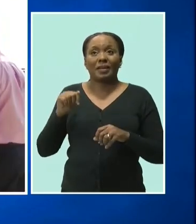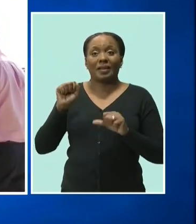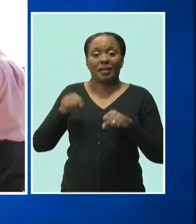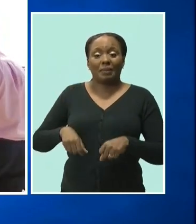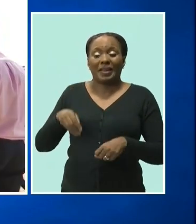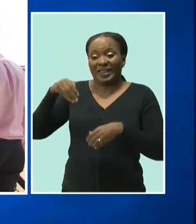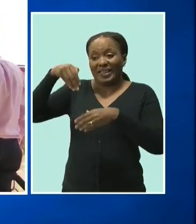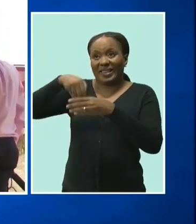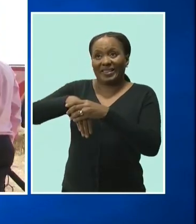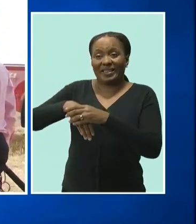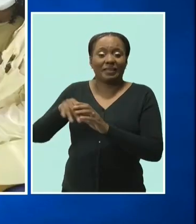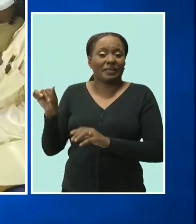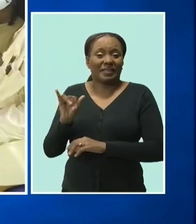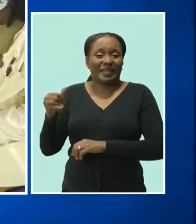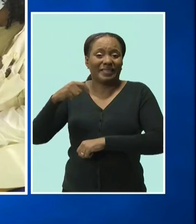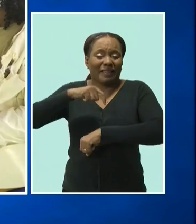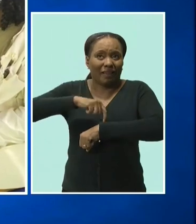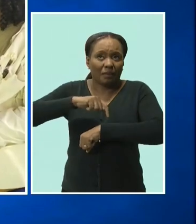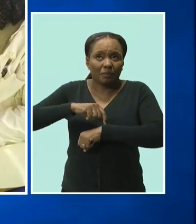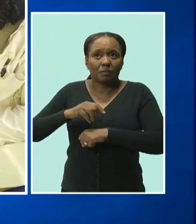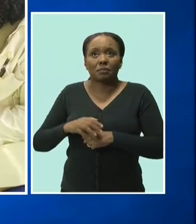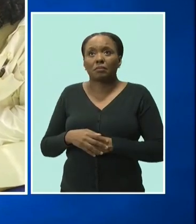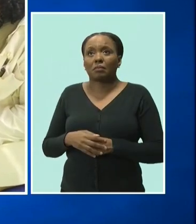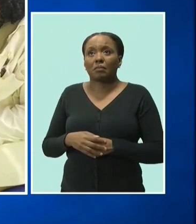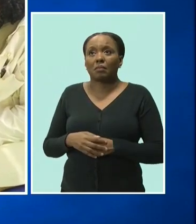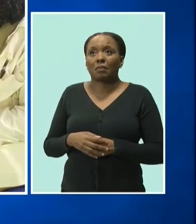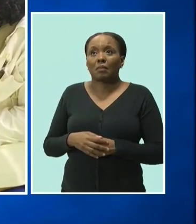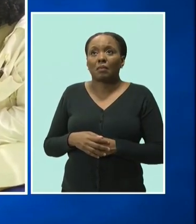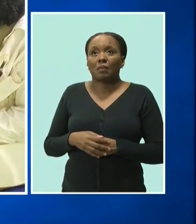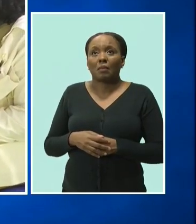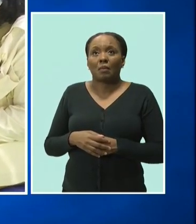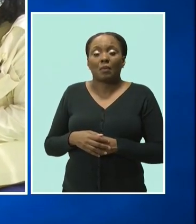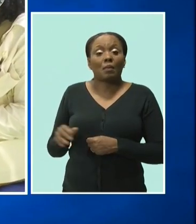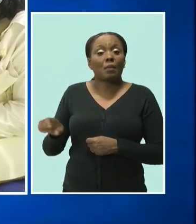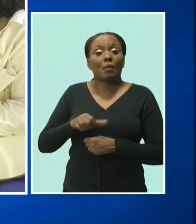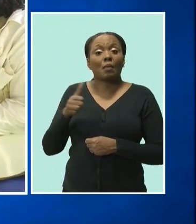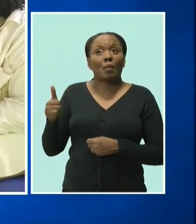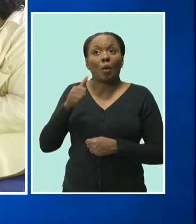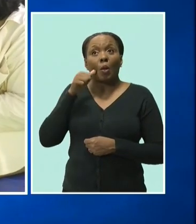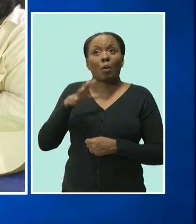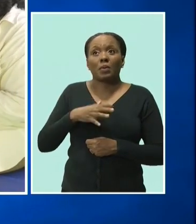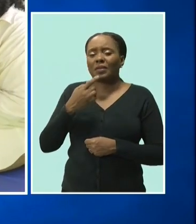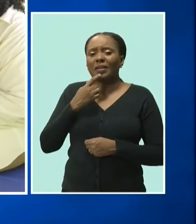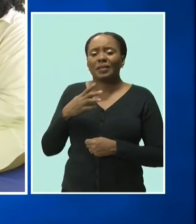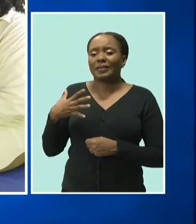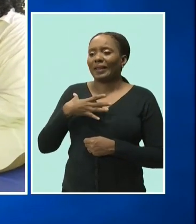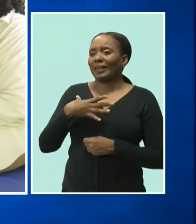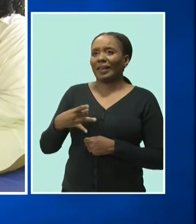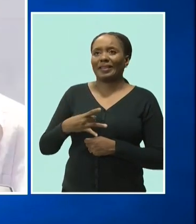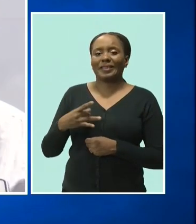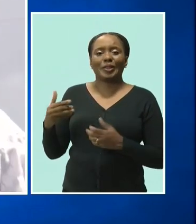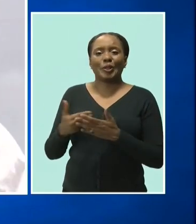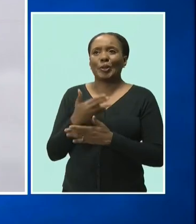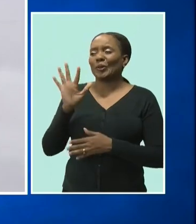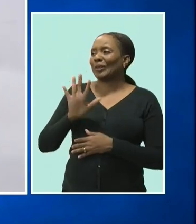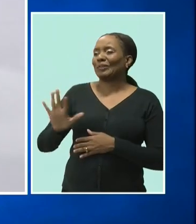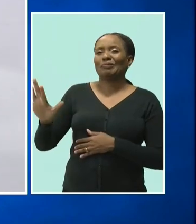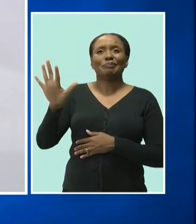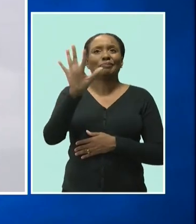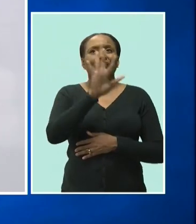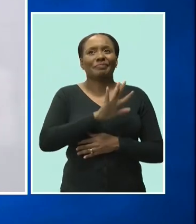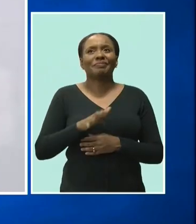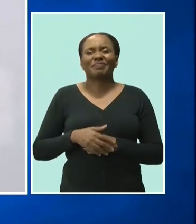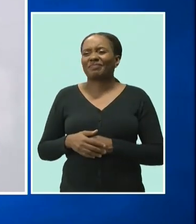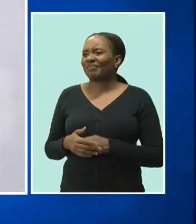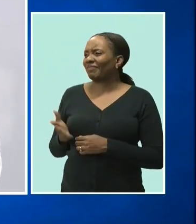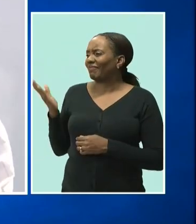protocols, and labourer at Searle's Plantation, Sophia Burt, said she likes the new facilities. I like your bus